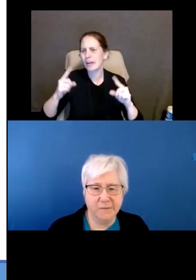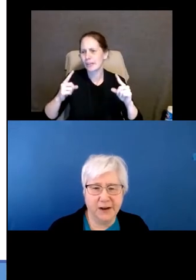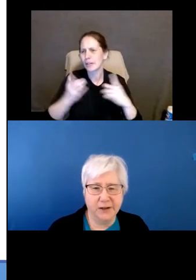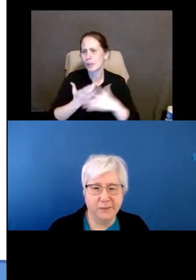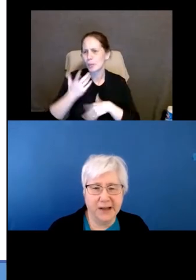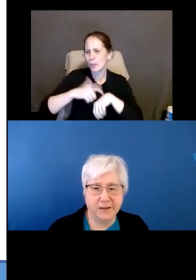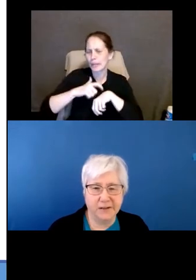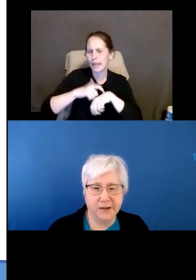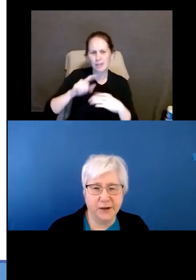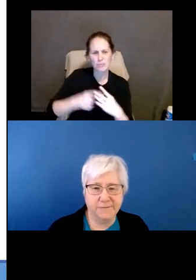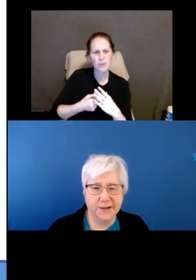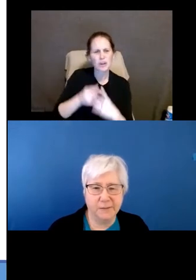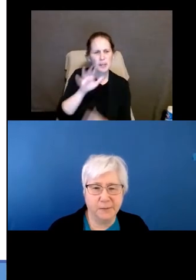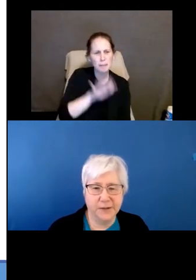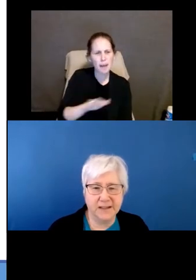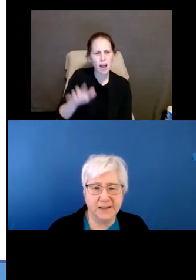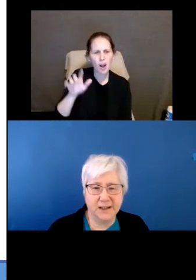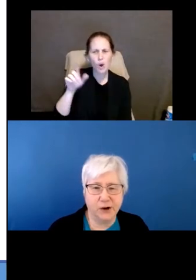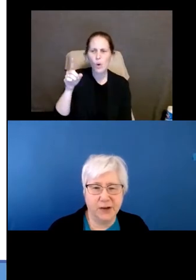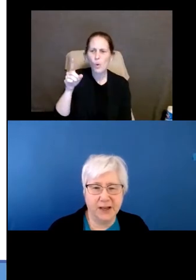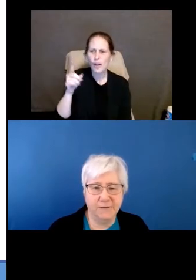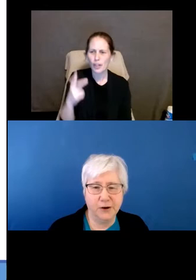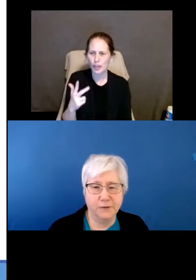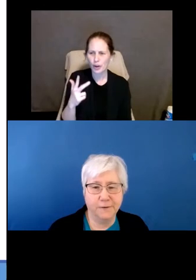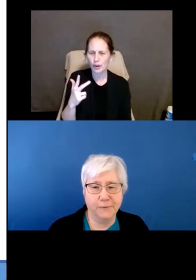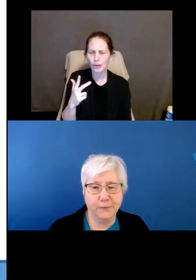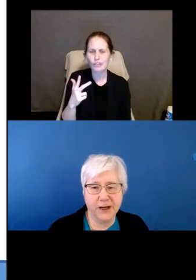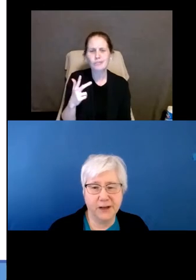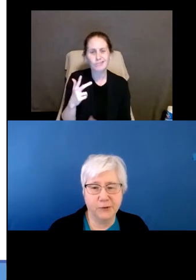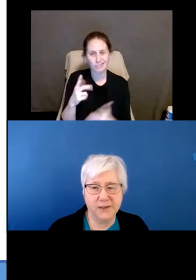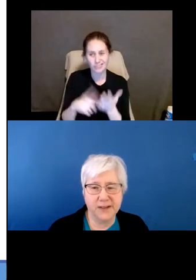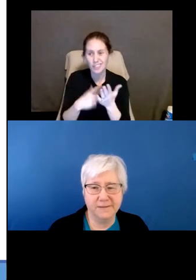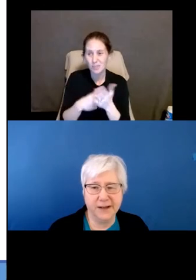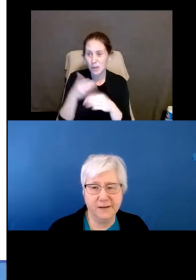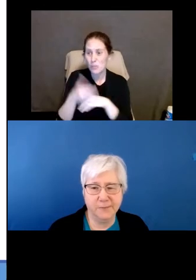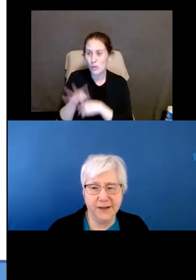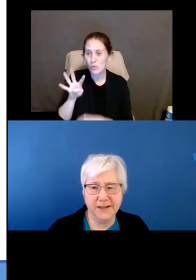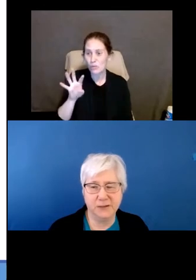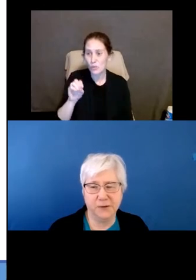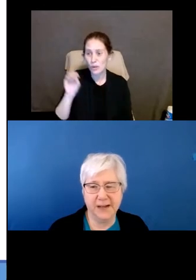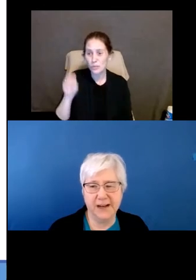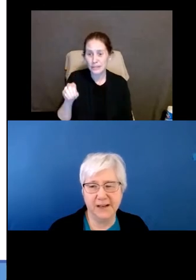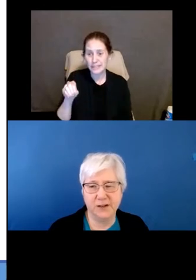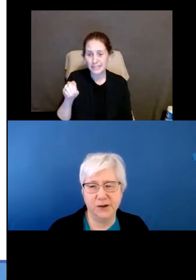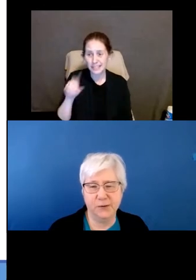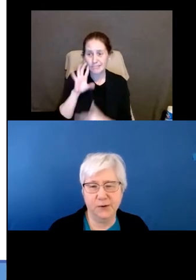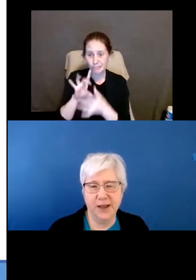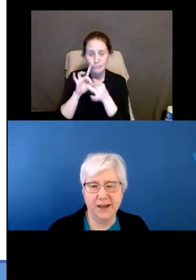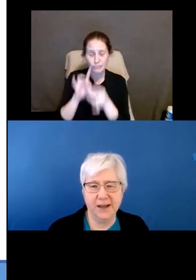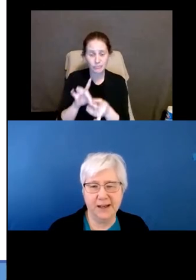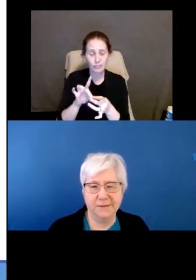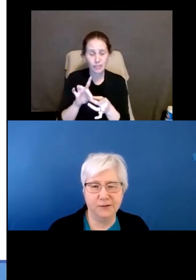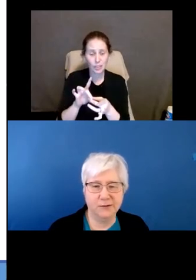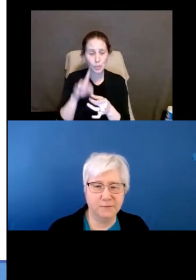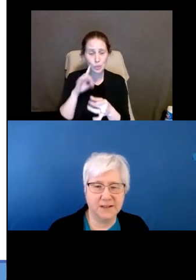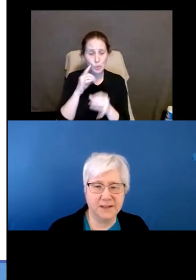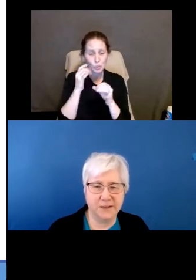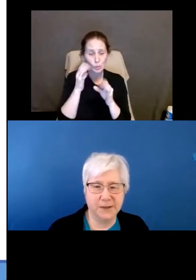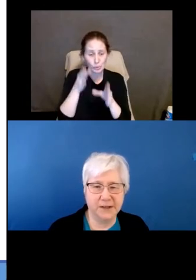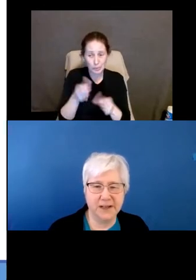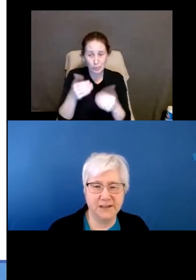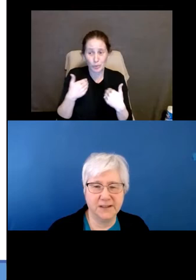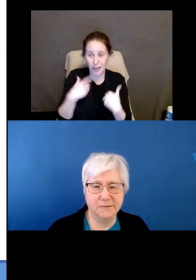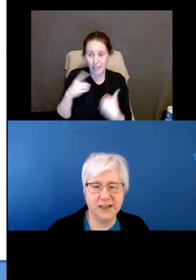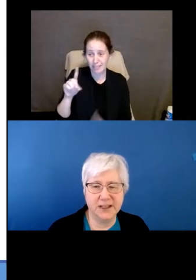starting around about a third of the complaints and going even over 40% of the complaints relating to individuals with